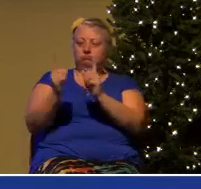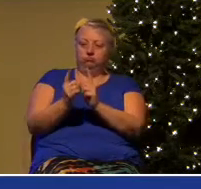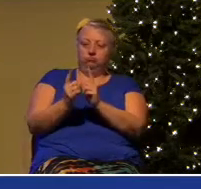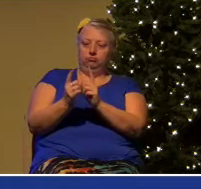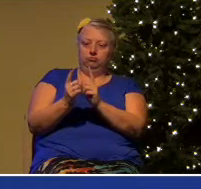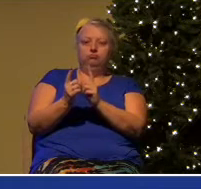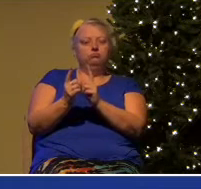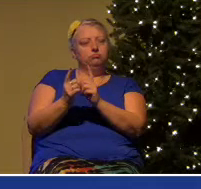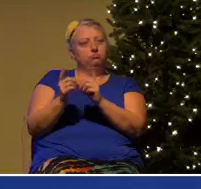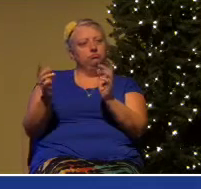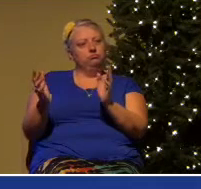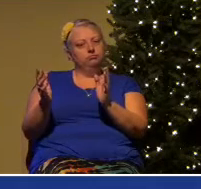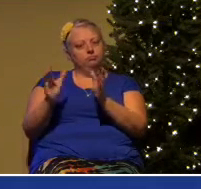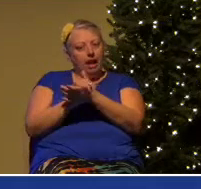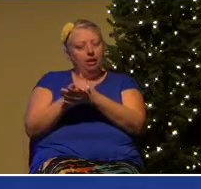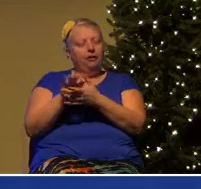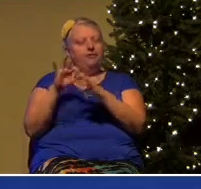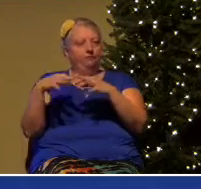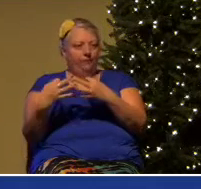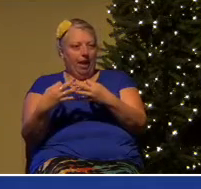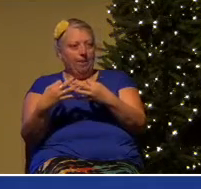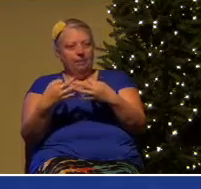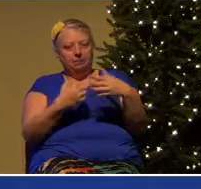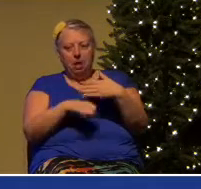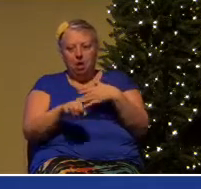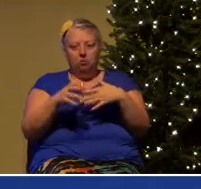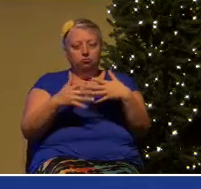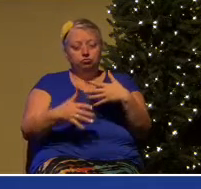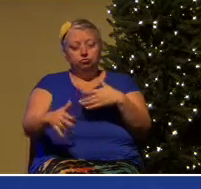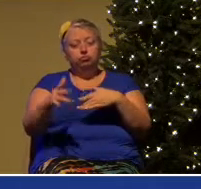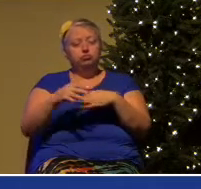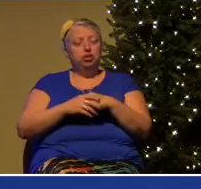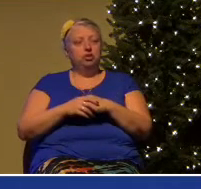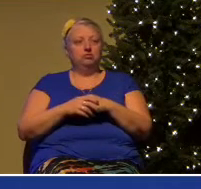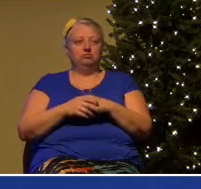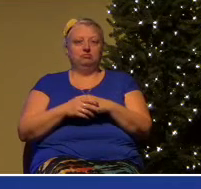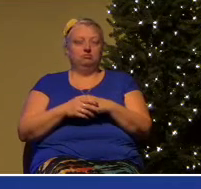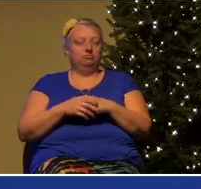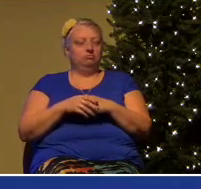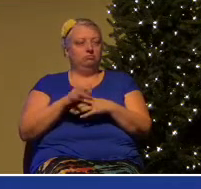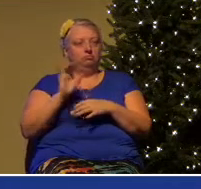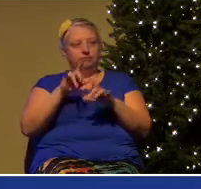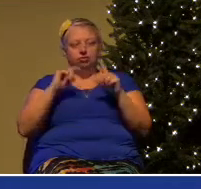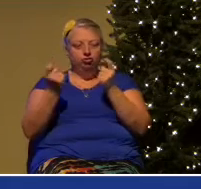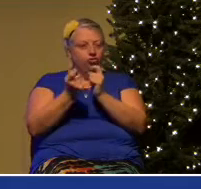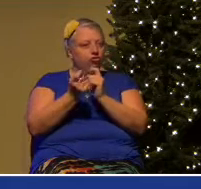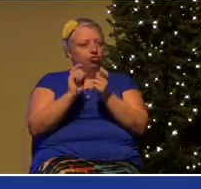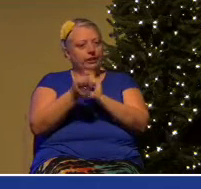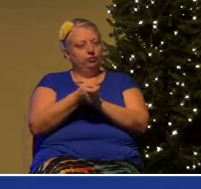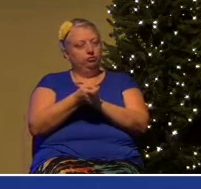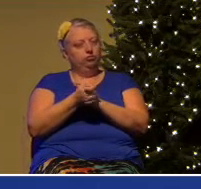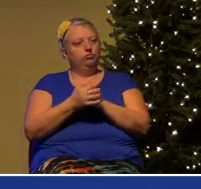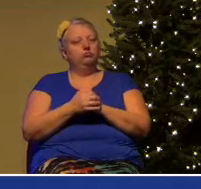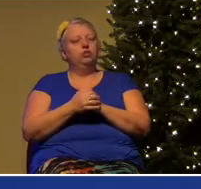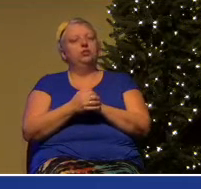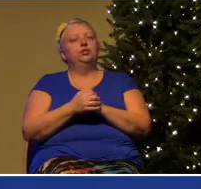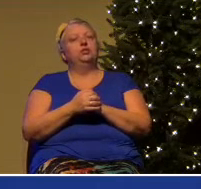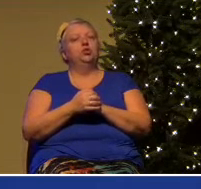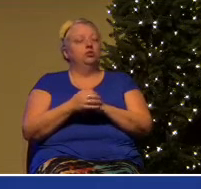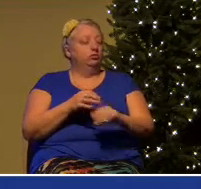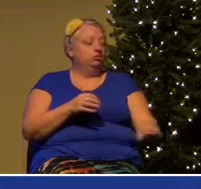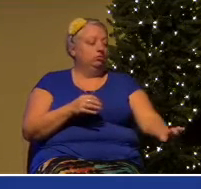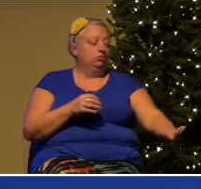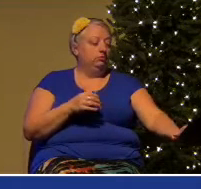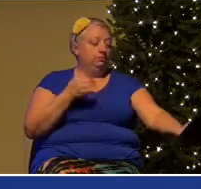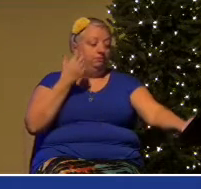to produce the nuclear family and thus generate the next generation. Don't know